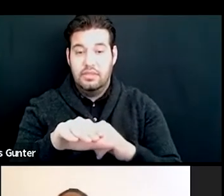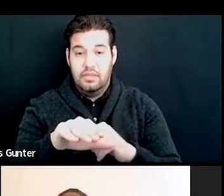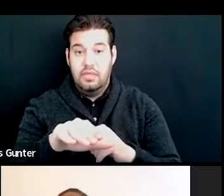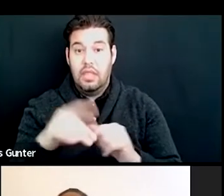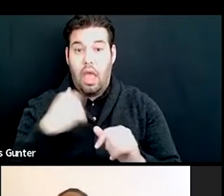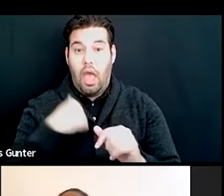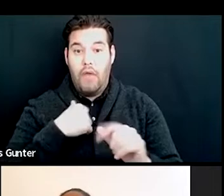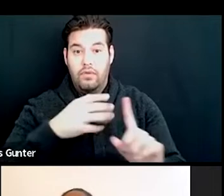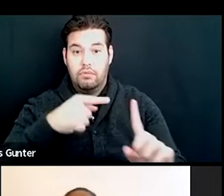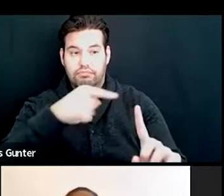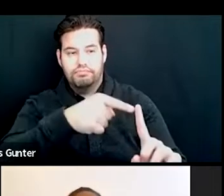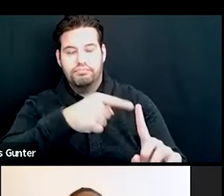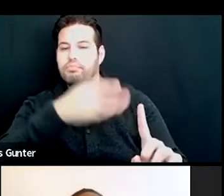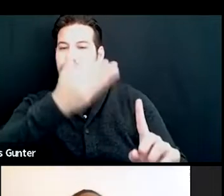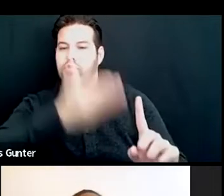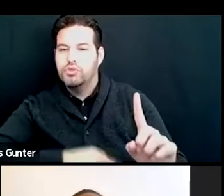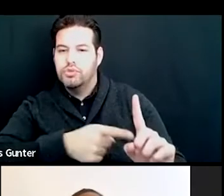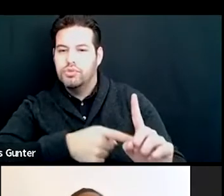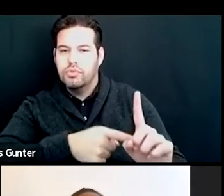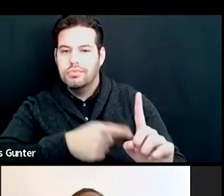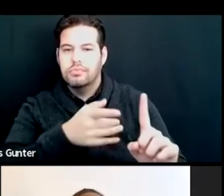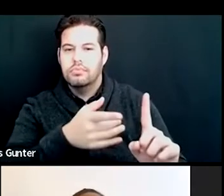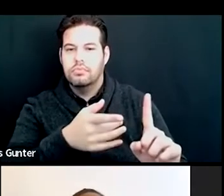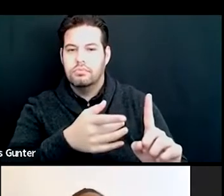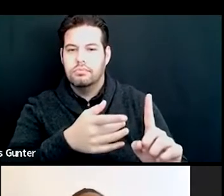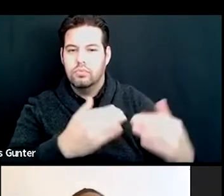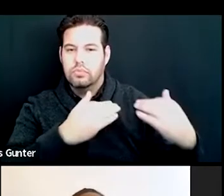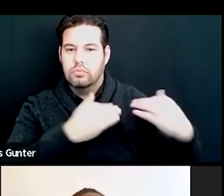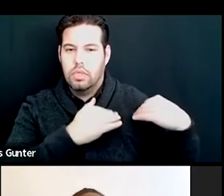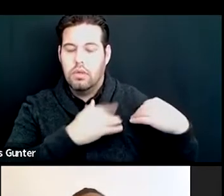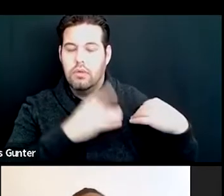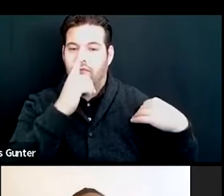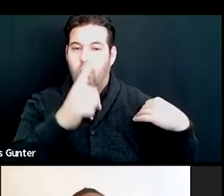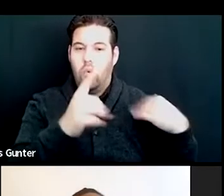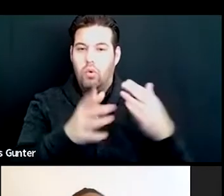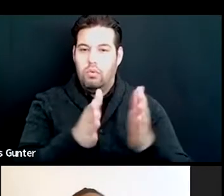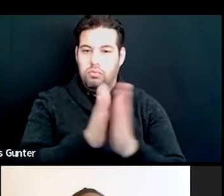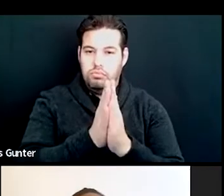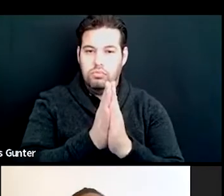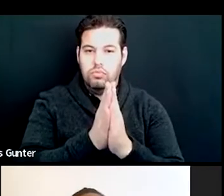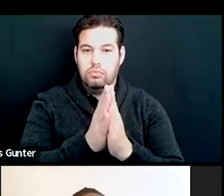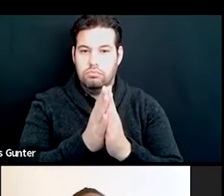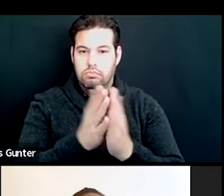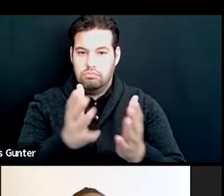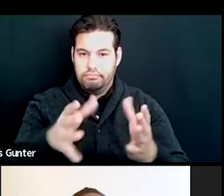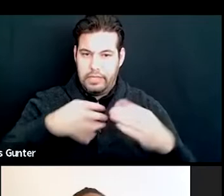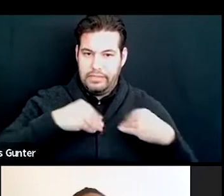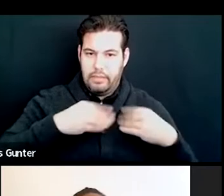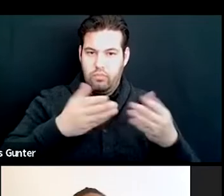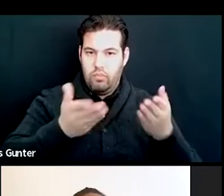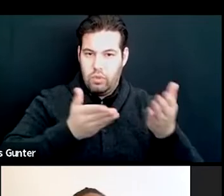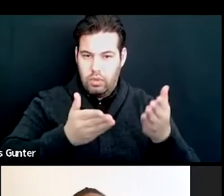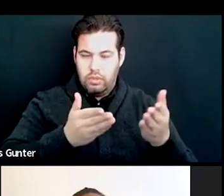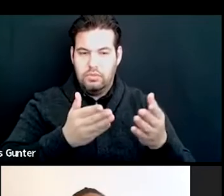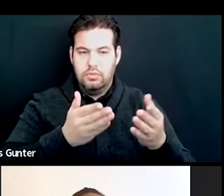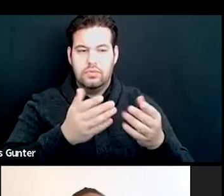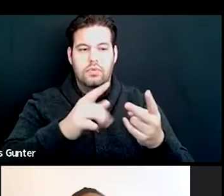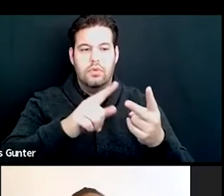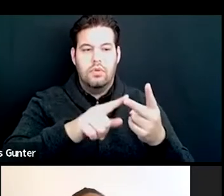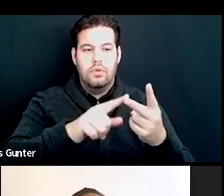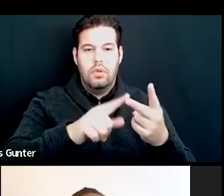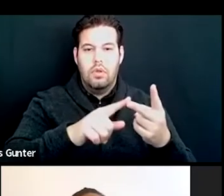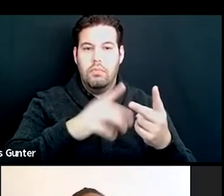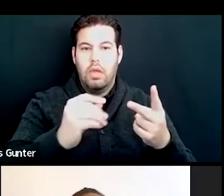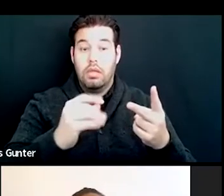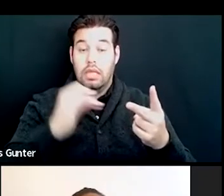point person who can not only handle the request, but also can, uh, receive a complaint